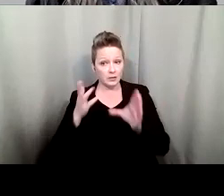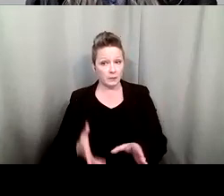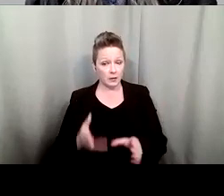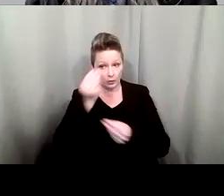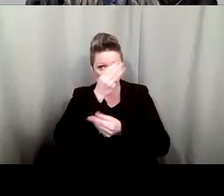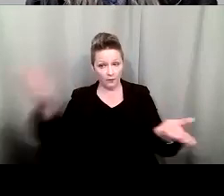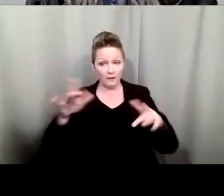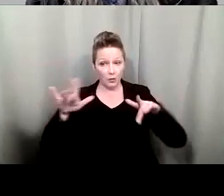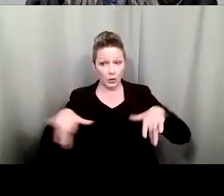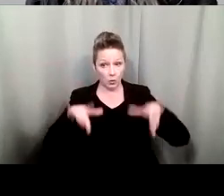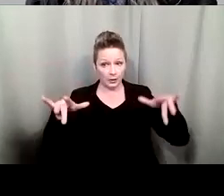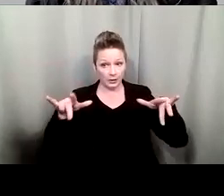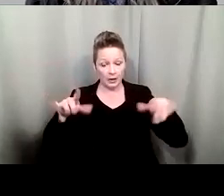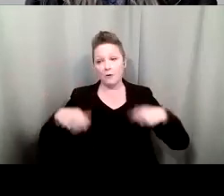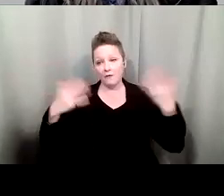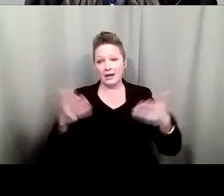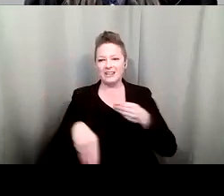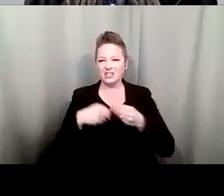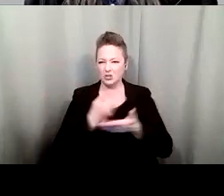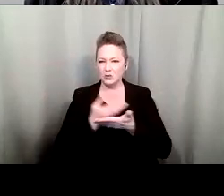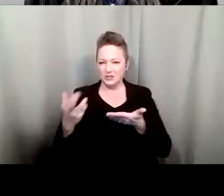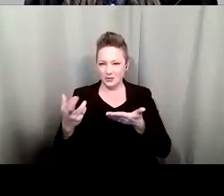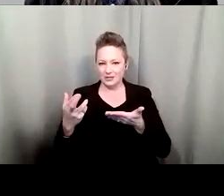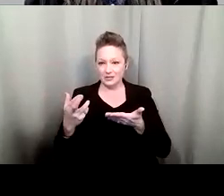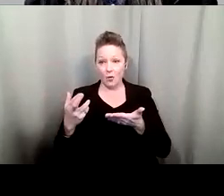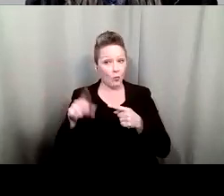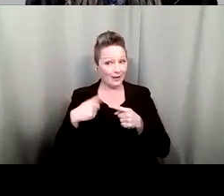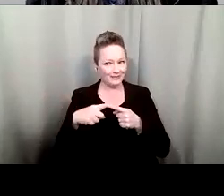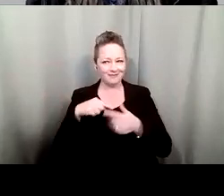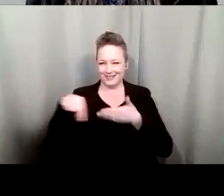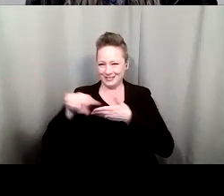and provided with additional resources early next week.